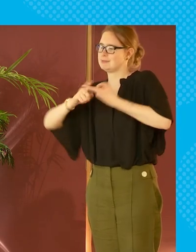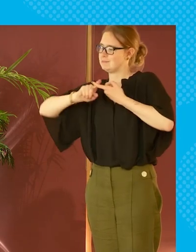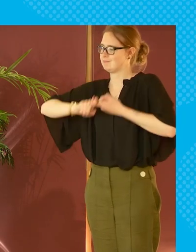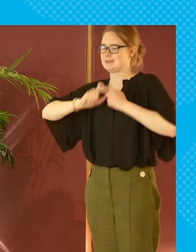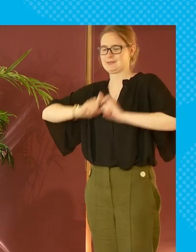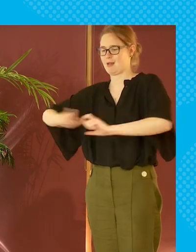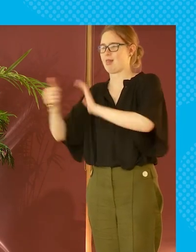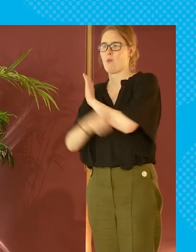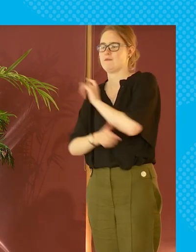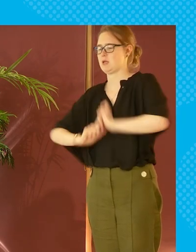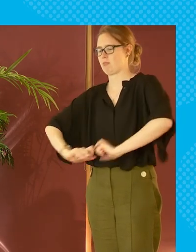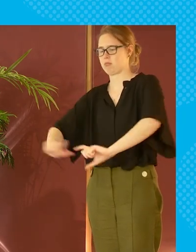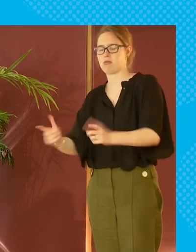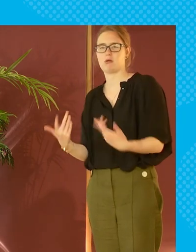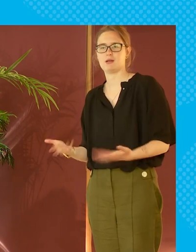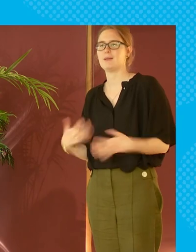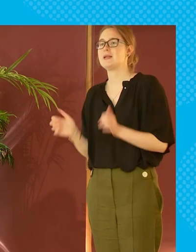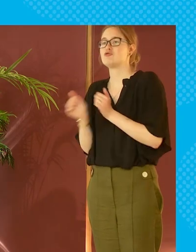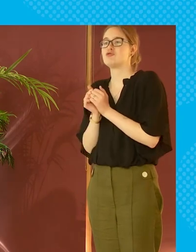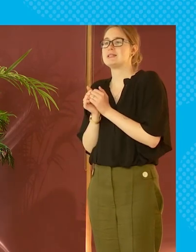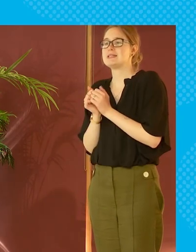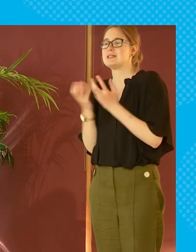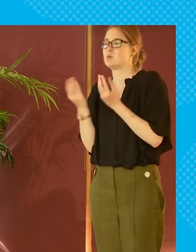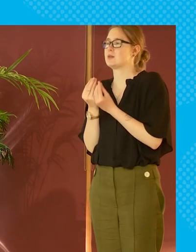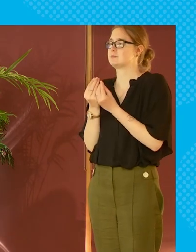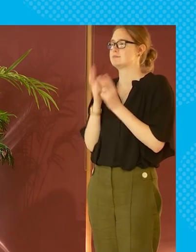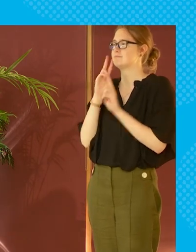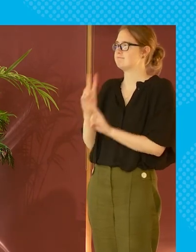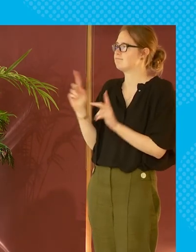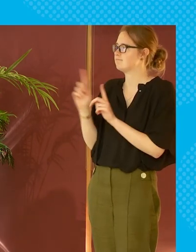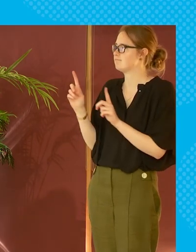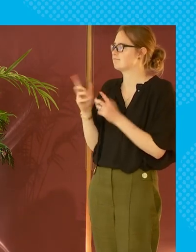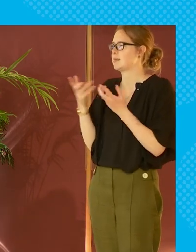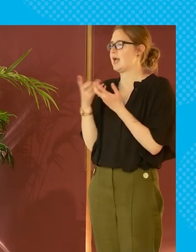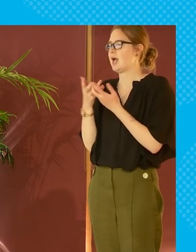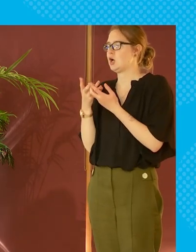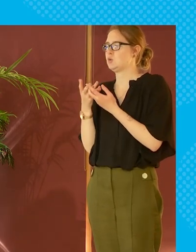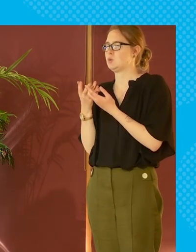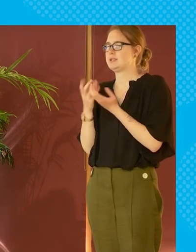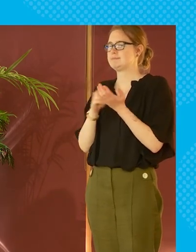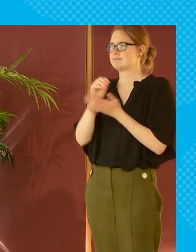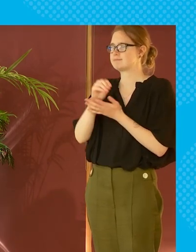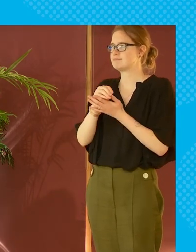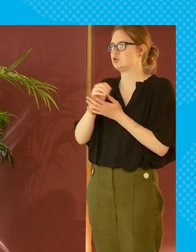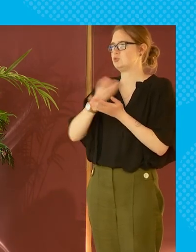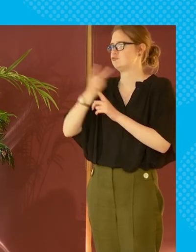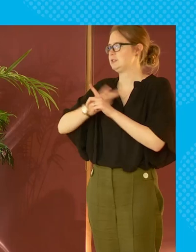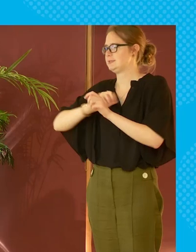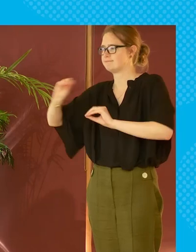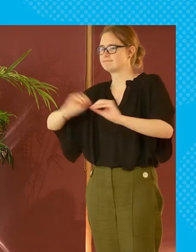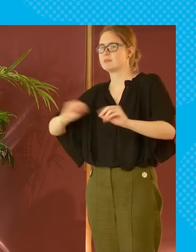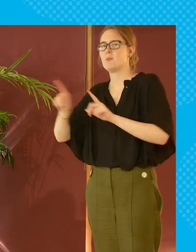remaining in poverty and i absolutely agree alongside that comes a look at how we pre-distribute not